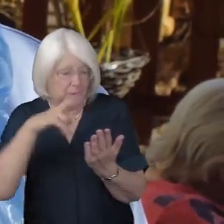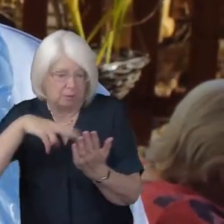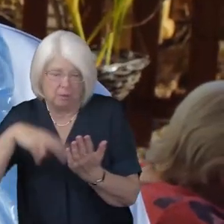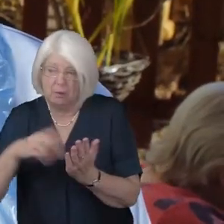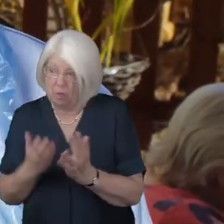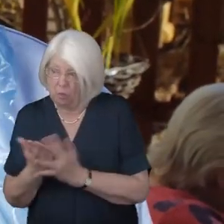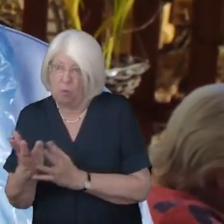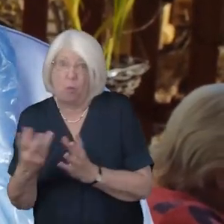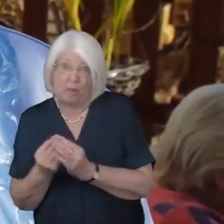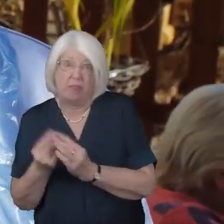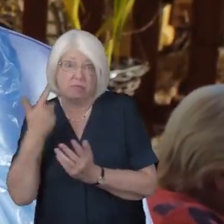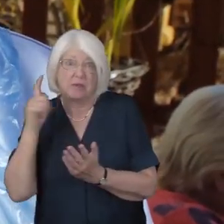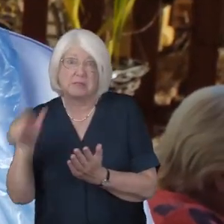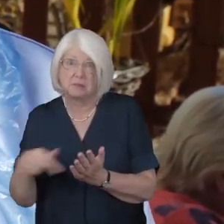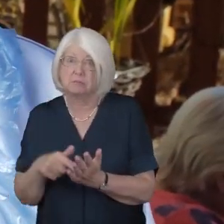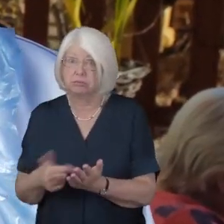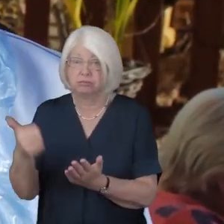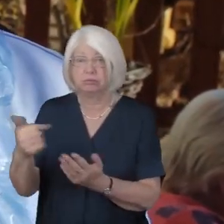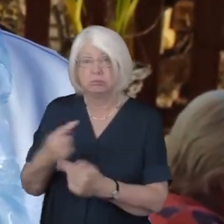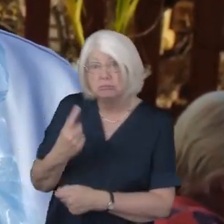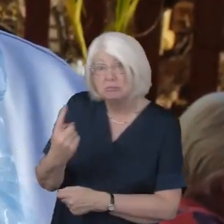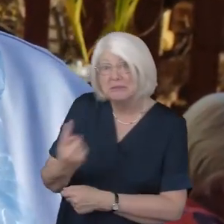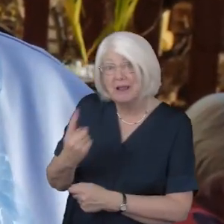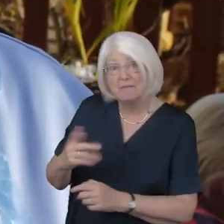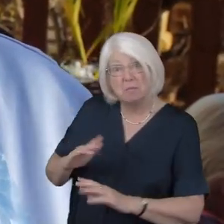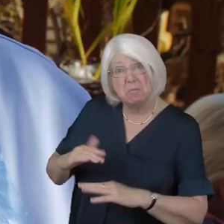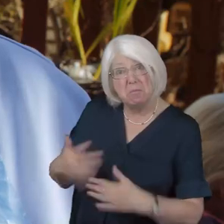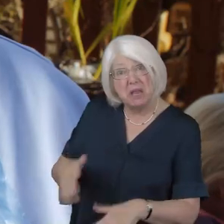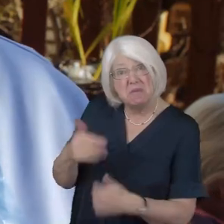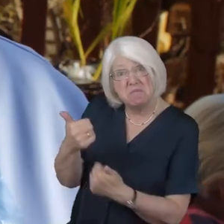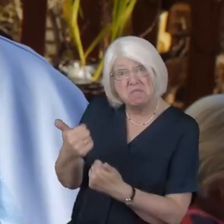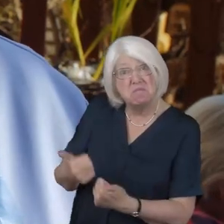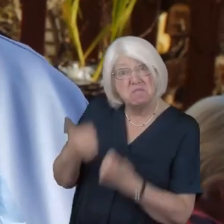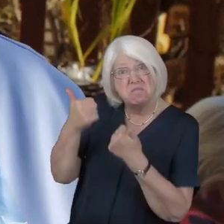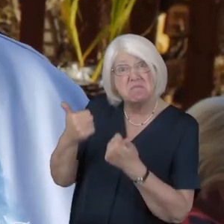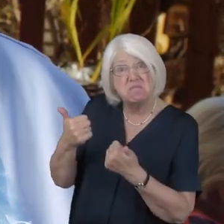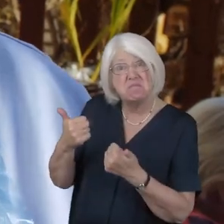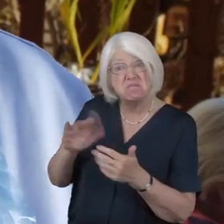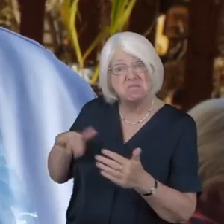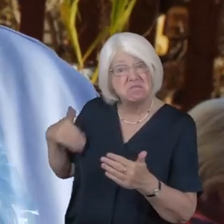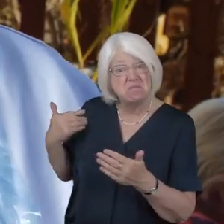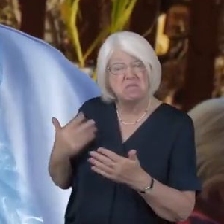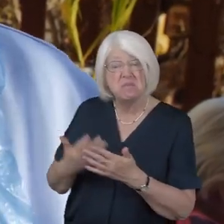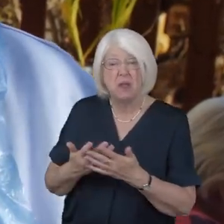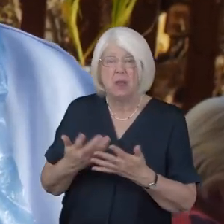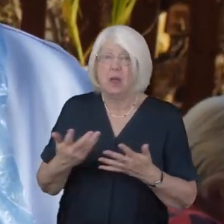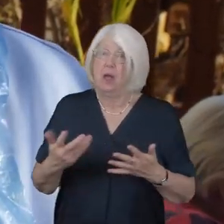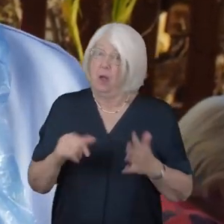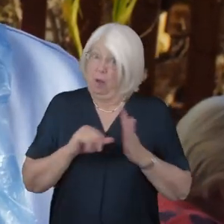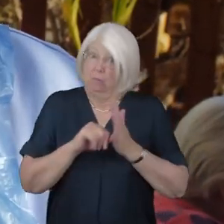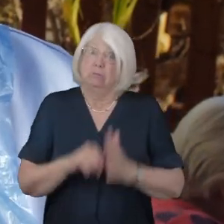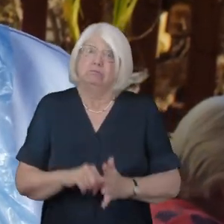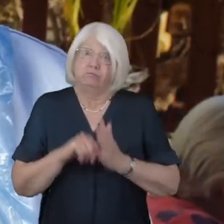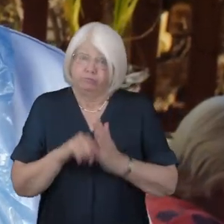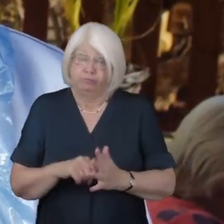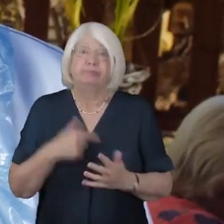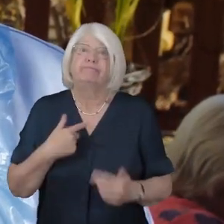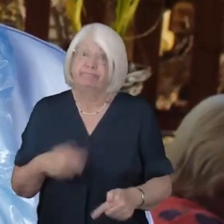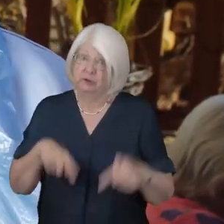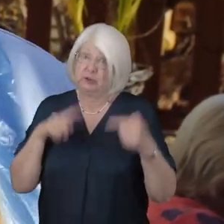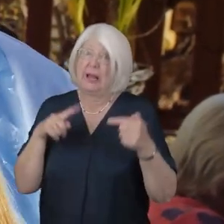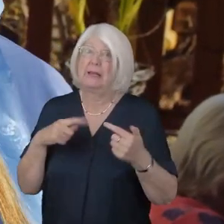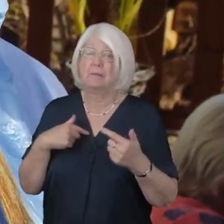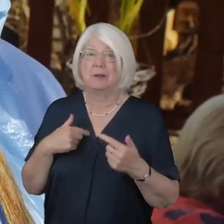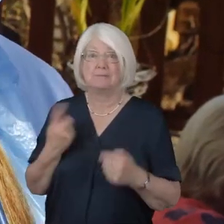residents and yourself how have you been in your own spirits these last few months it's been difficult it's been a challenge